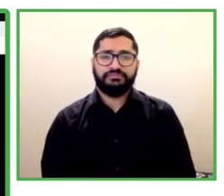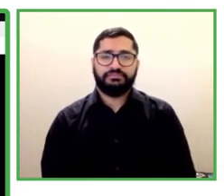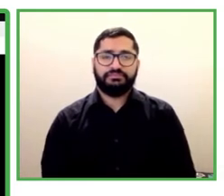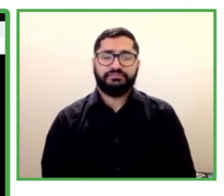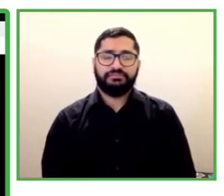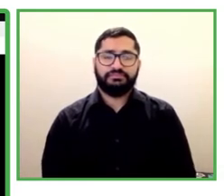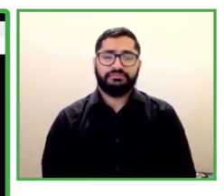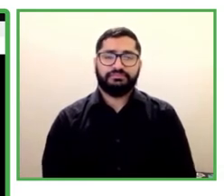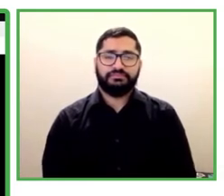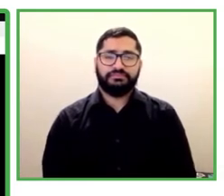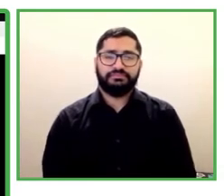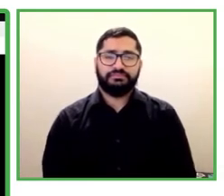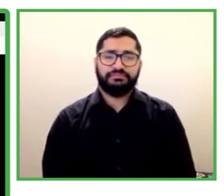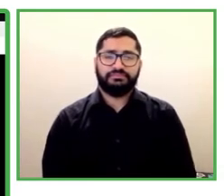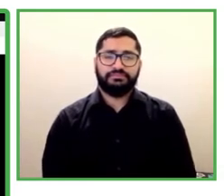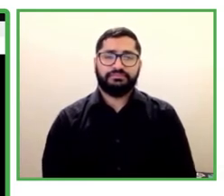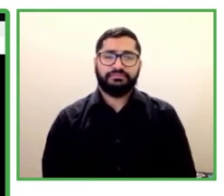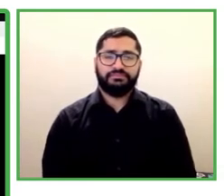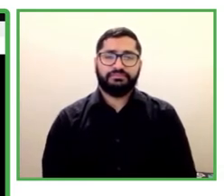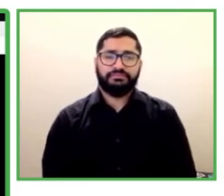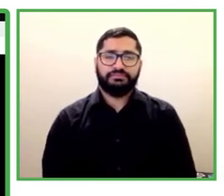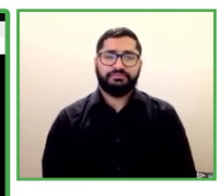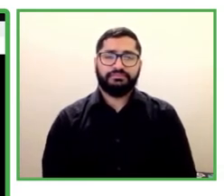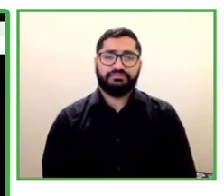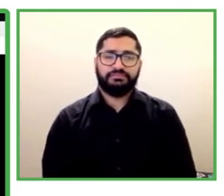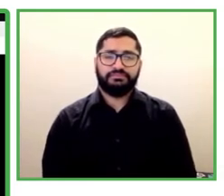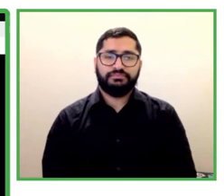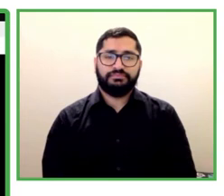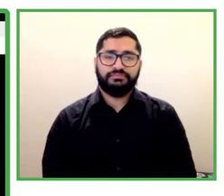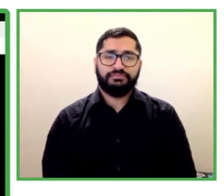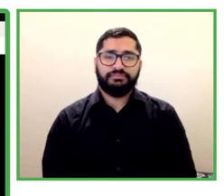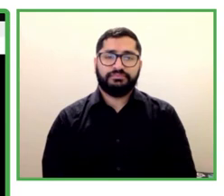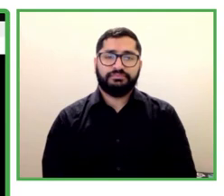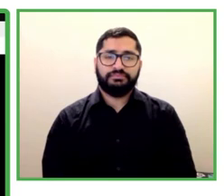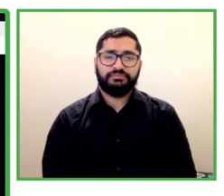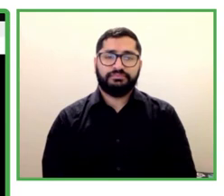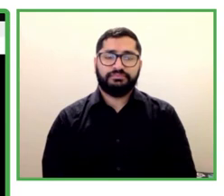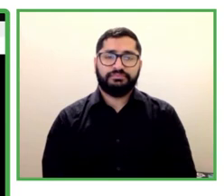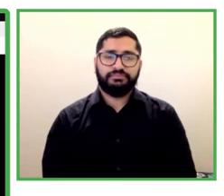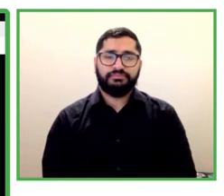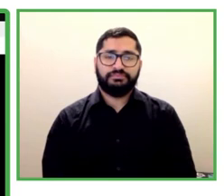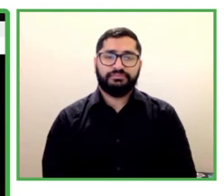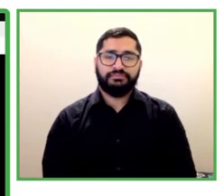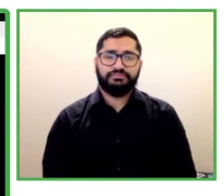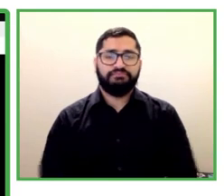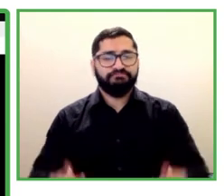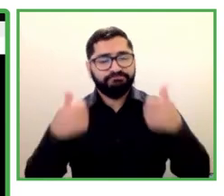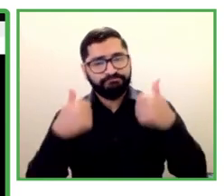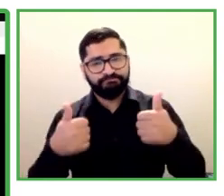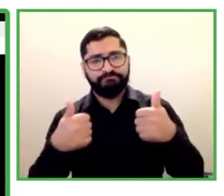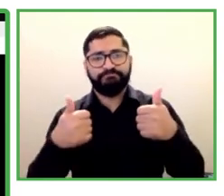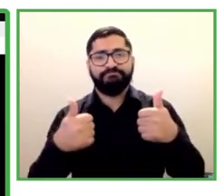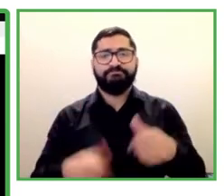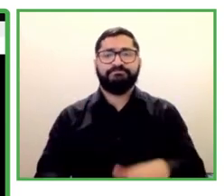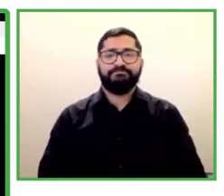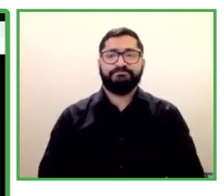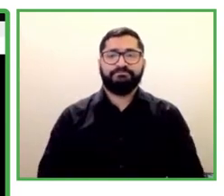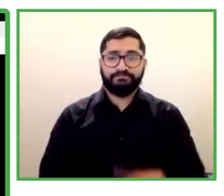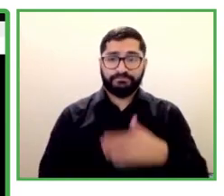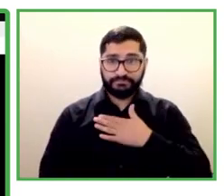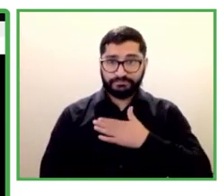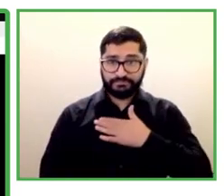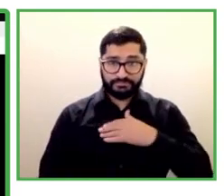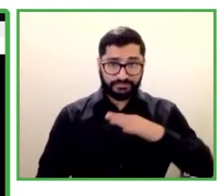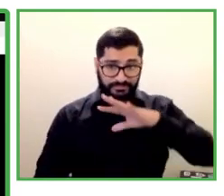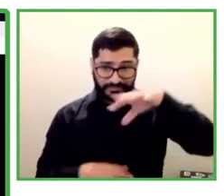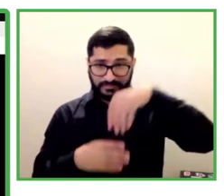Well, from me, our founder, Cláudio Werneck, and the entire team at Escola de Gente, thank you all so much for listening and